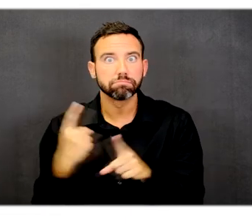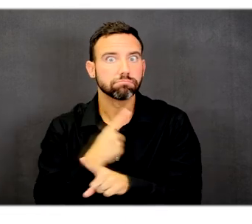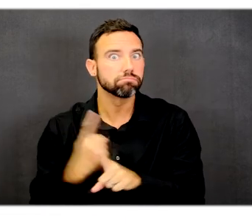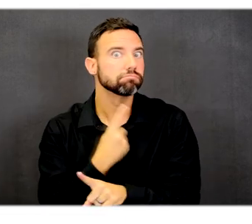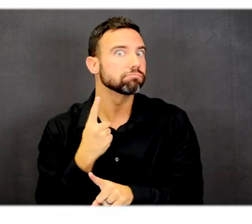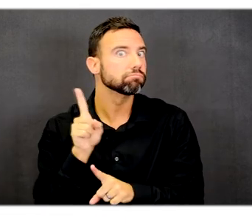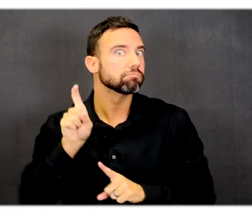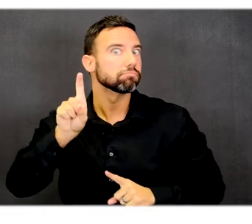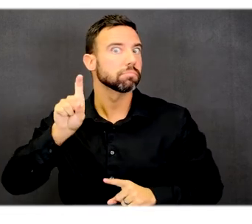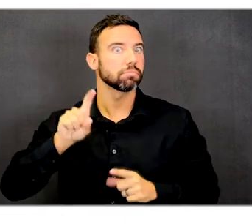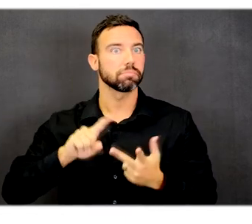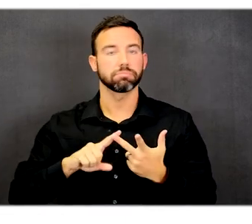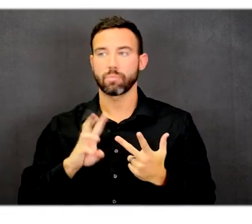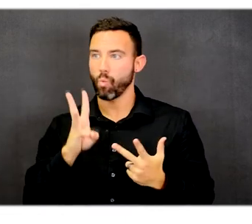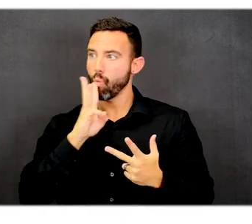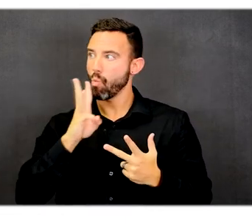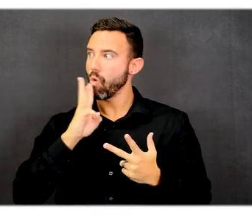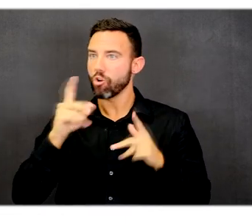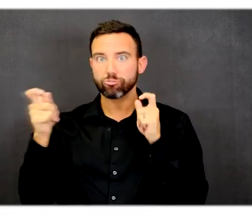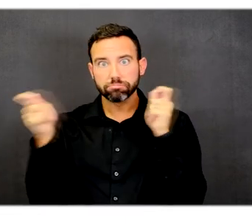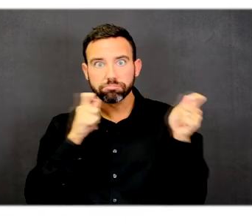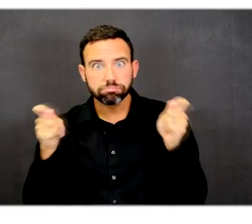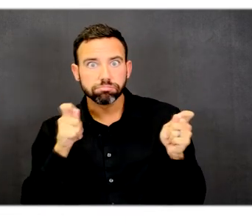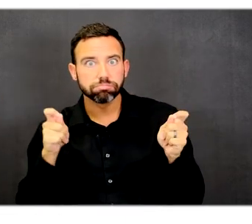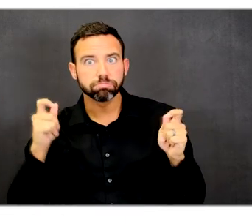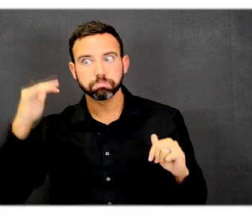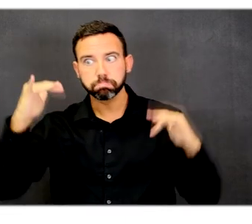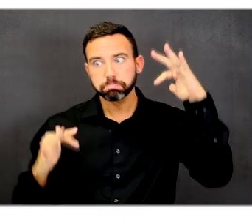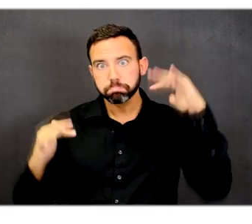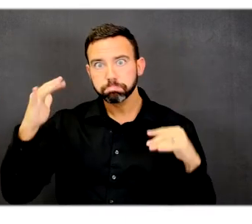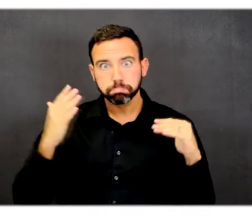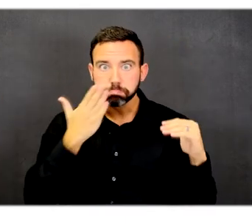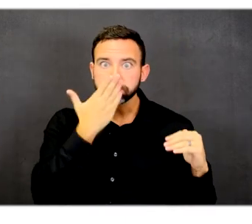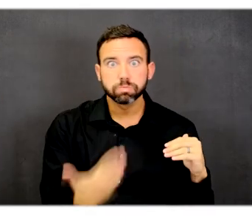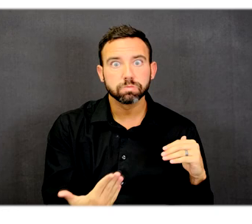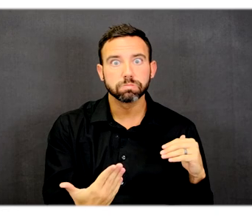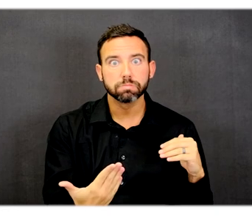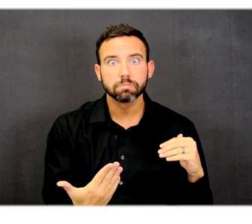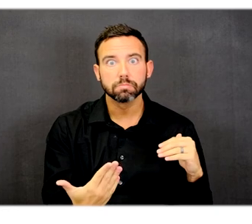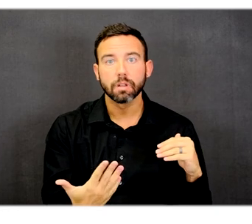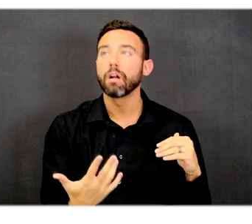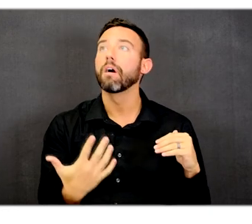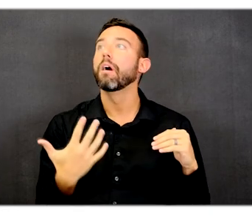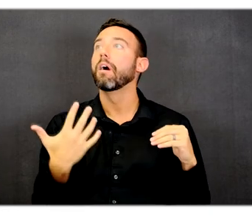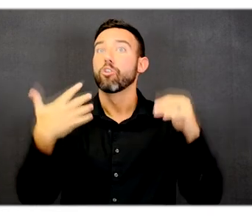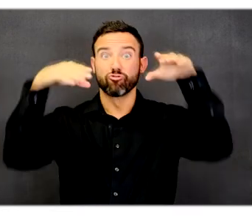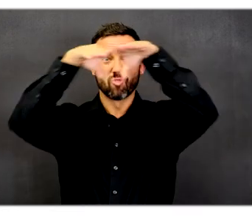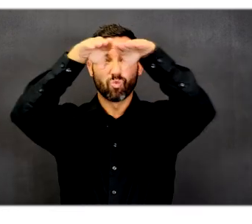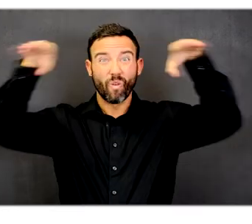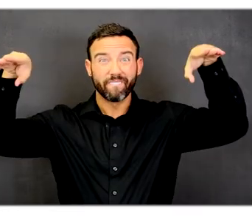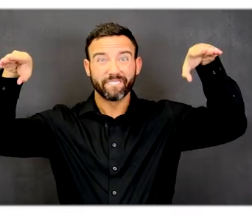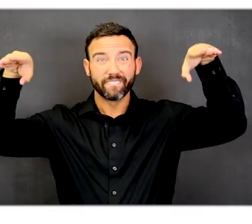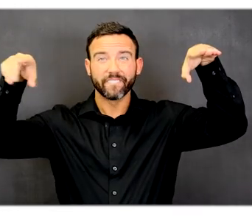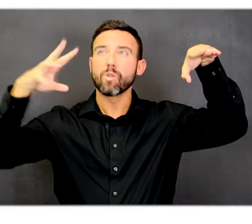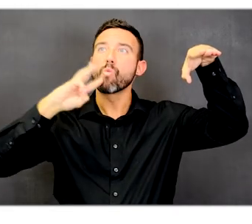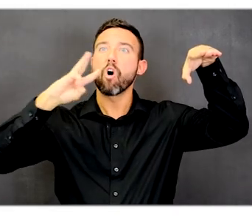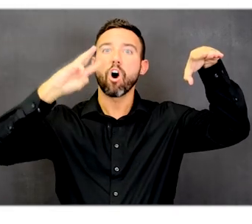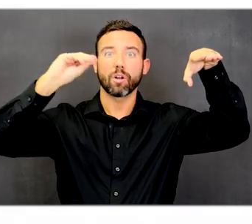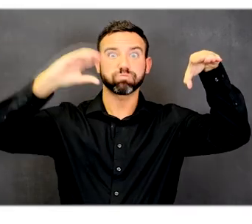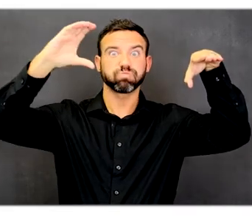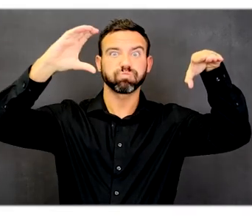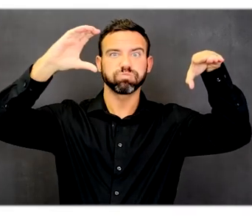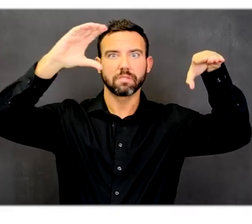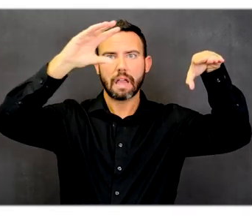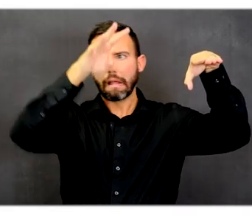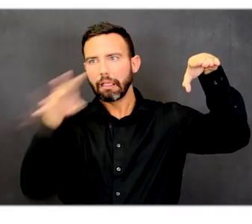manage water efficiently? How are we taking the water off the roof? How are we containing it so that we